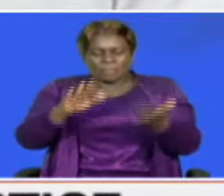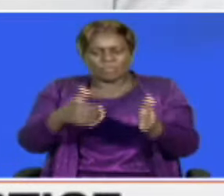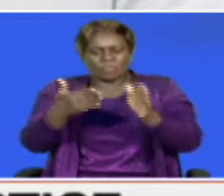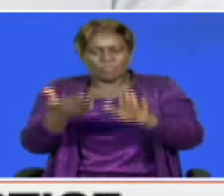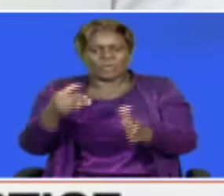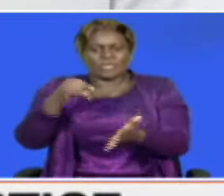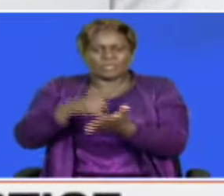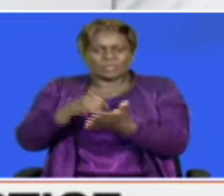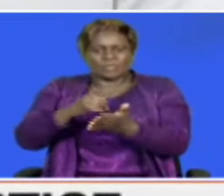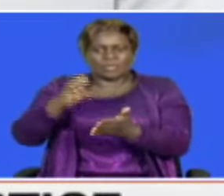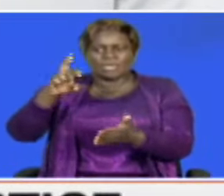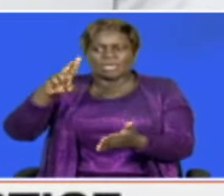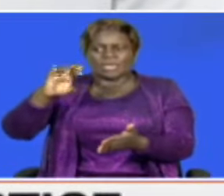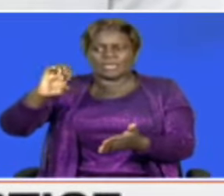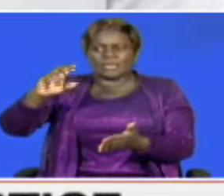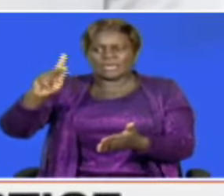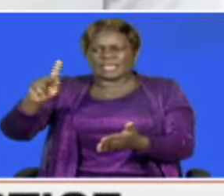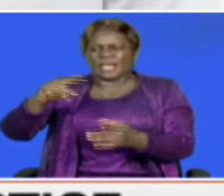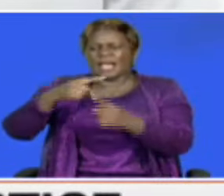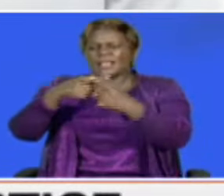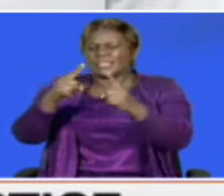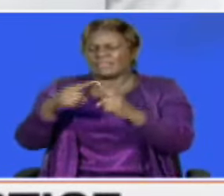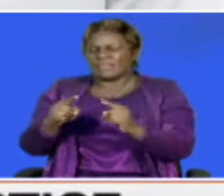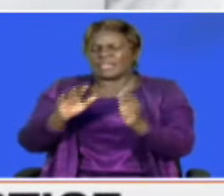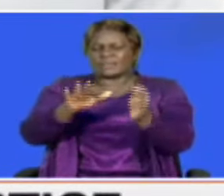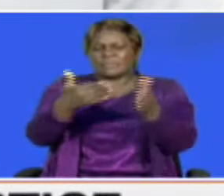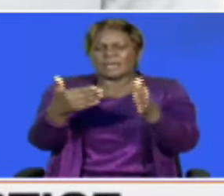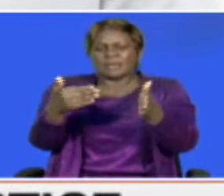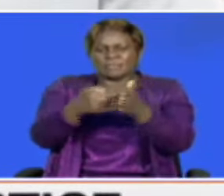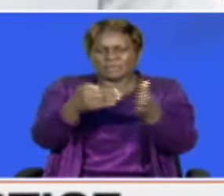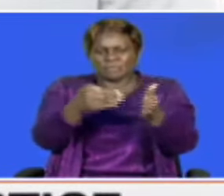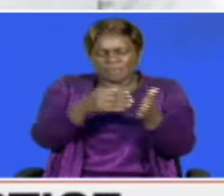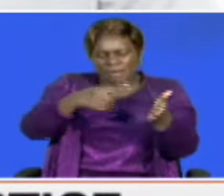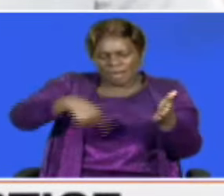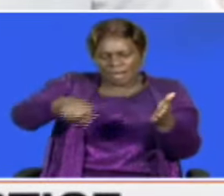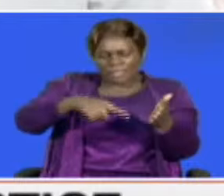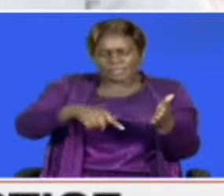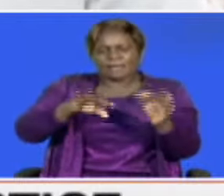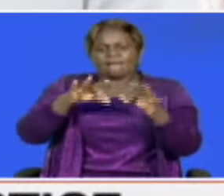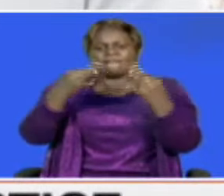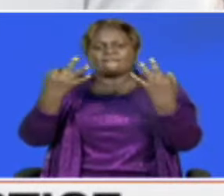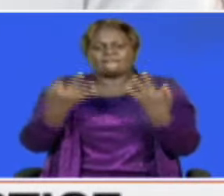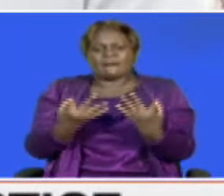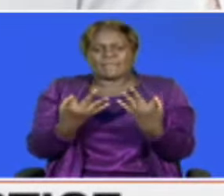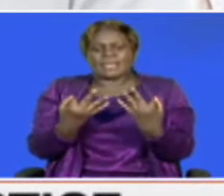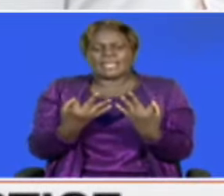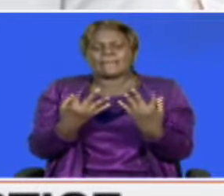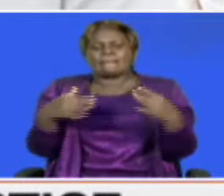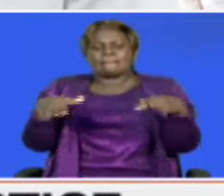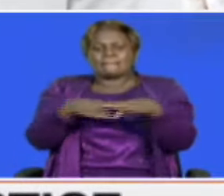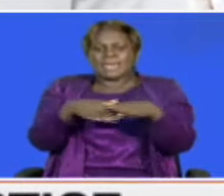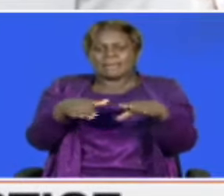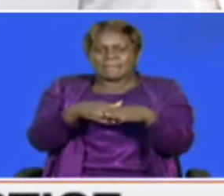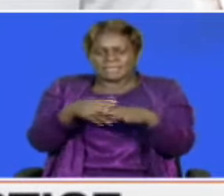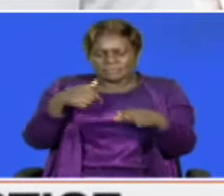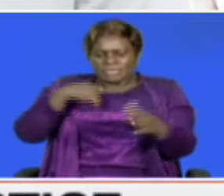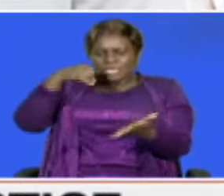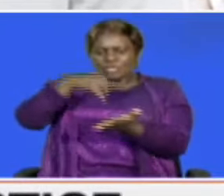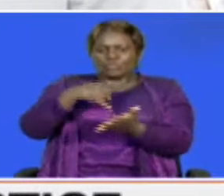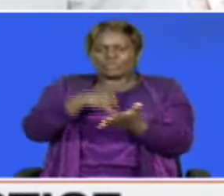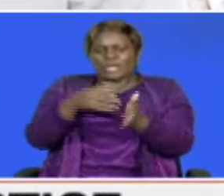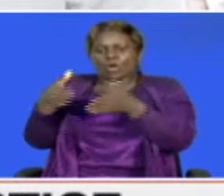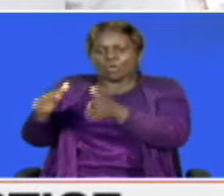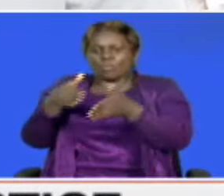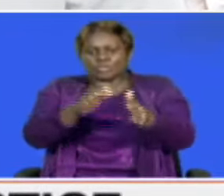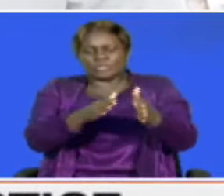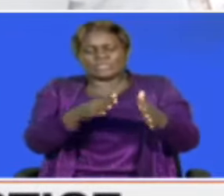there, including Eric Shieni and David Chege, and they have denied us, they have denied the family members, me included, the opportunity